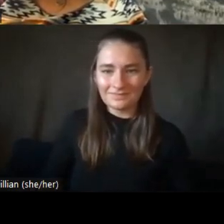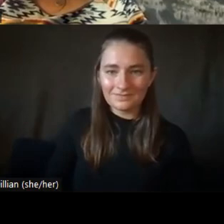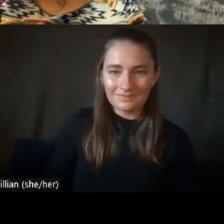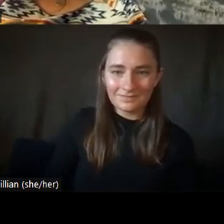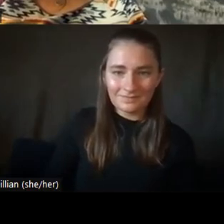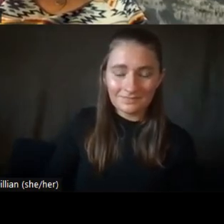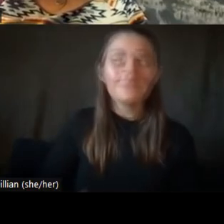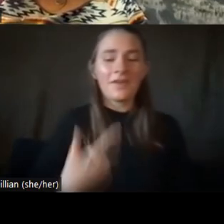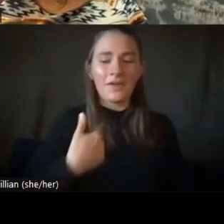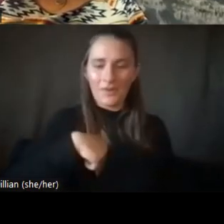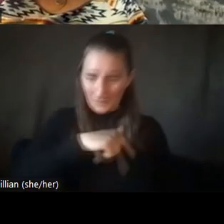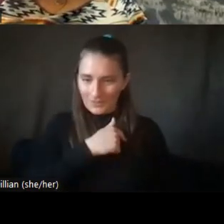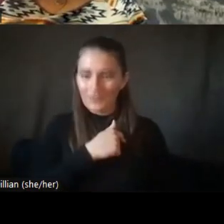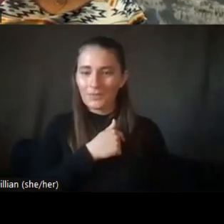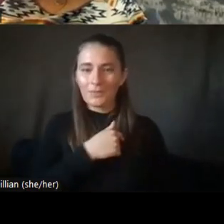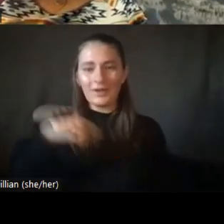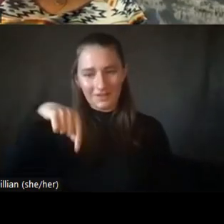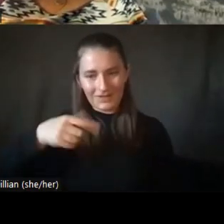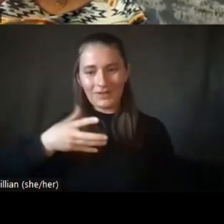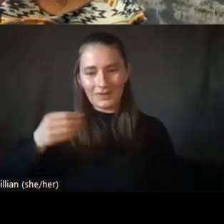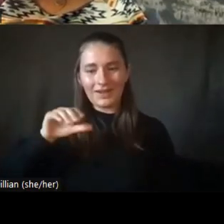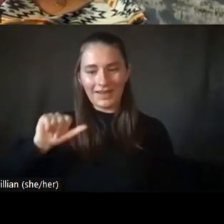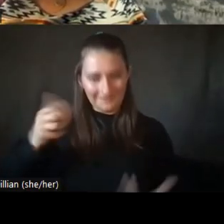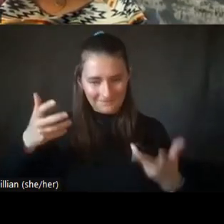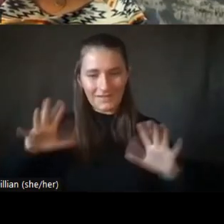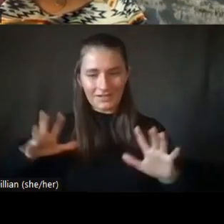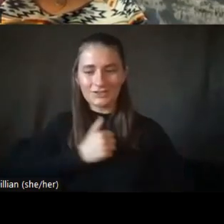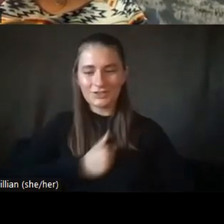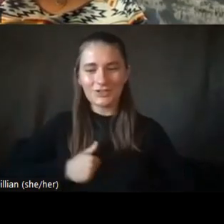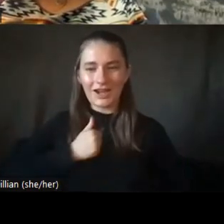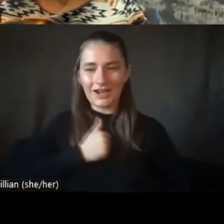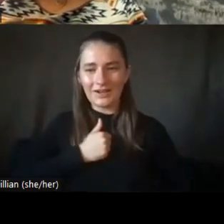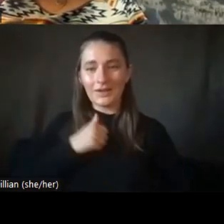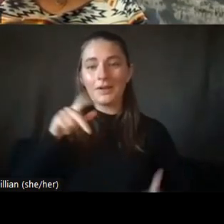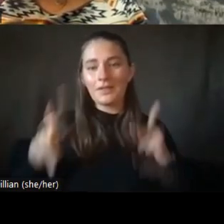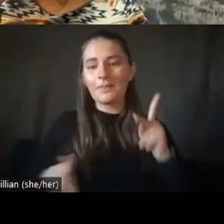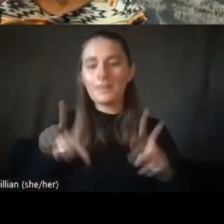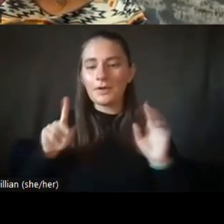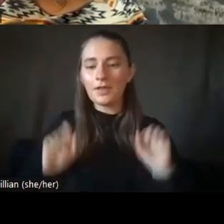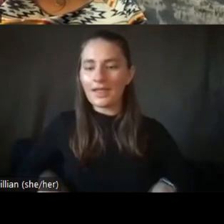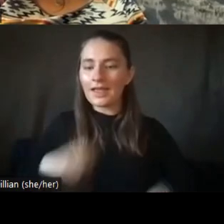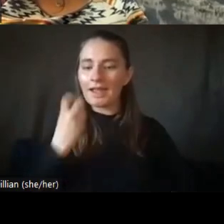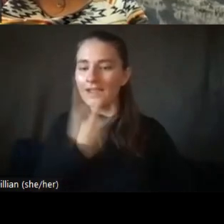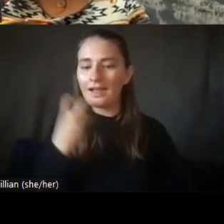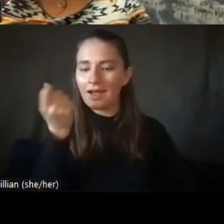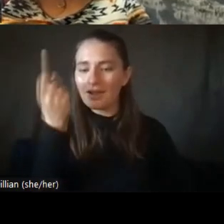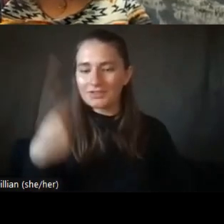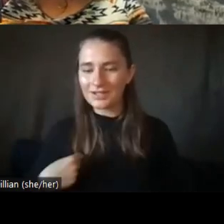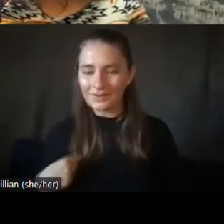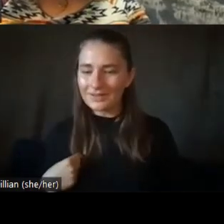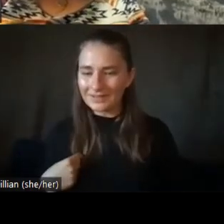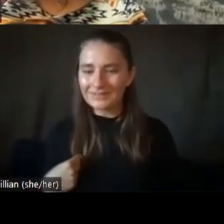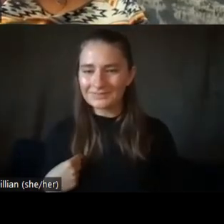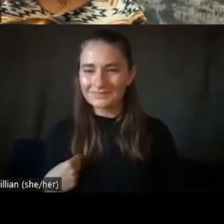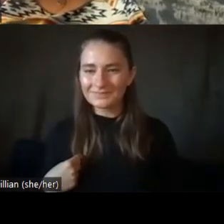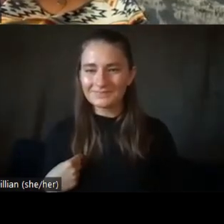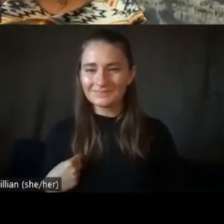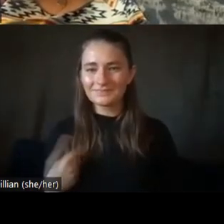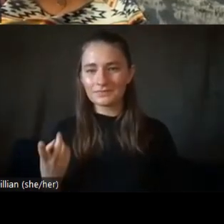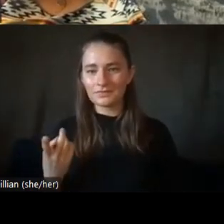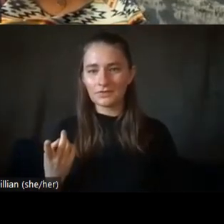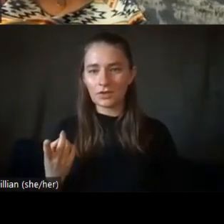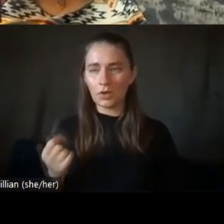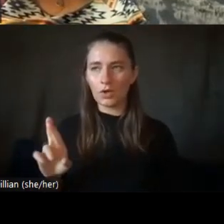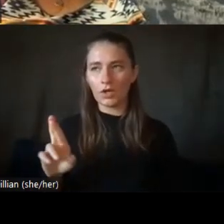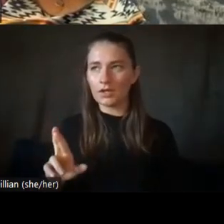We are moving out of the Q&A. Sorry. The people who can read lips understood what I meant or under meant what I